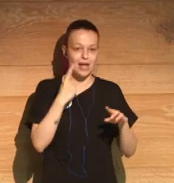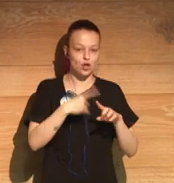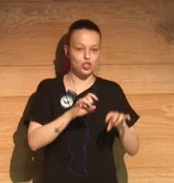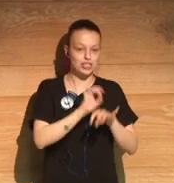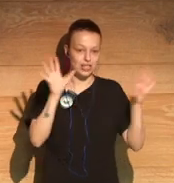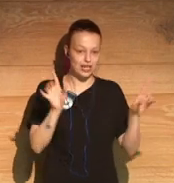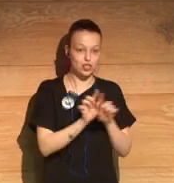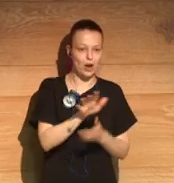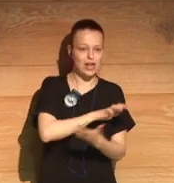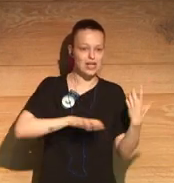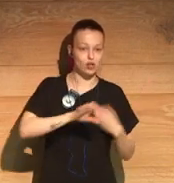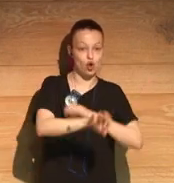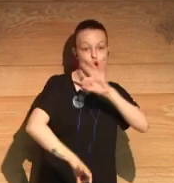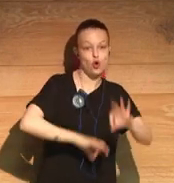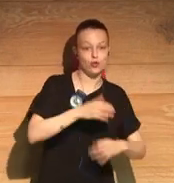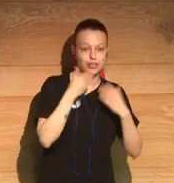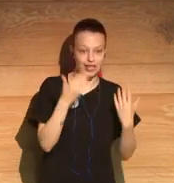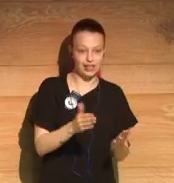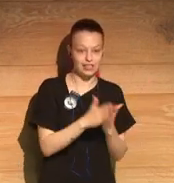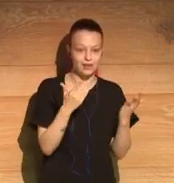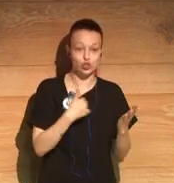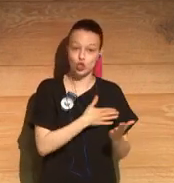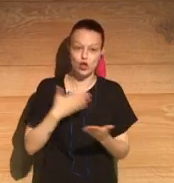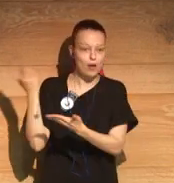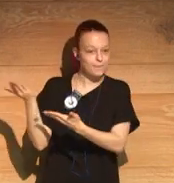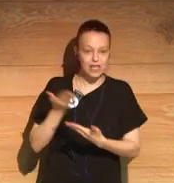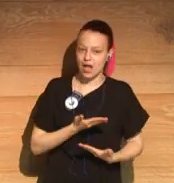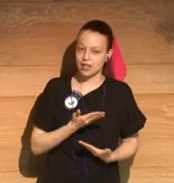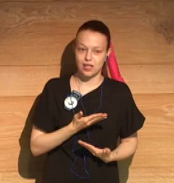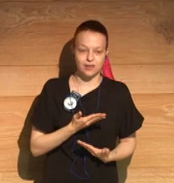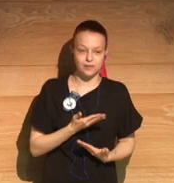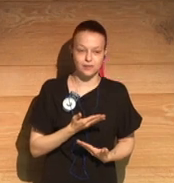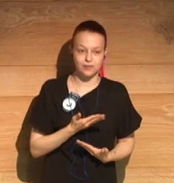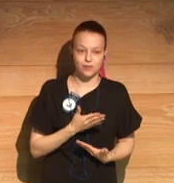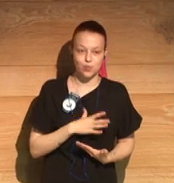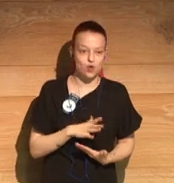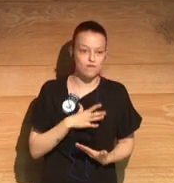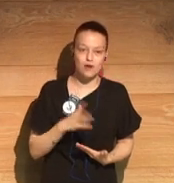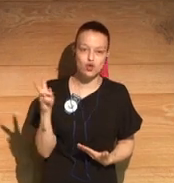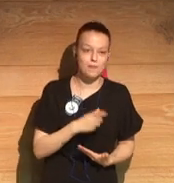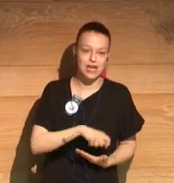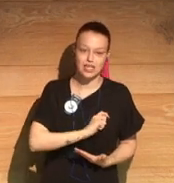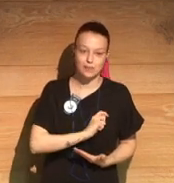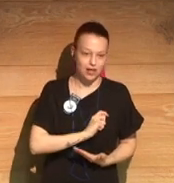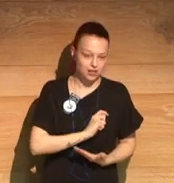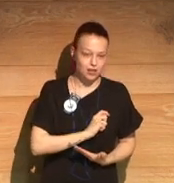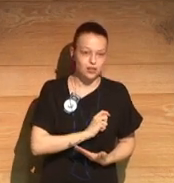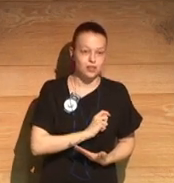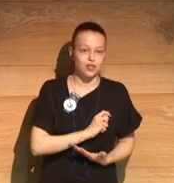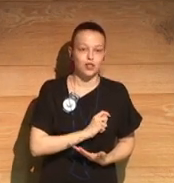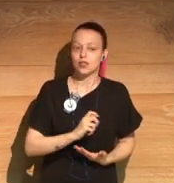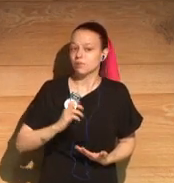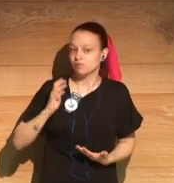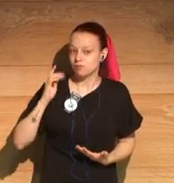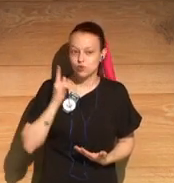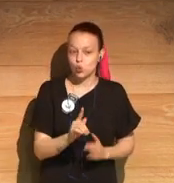ourselves to really make order out of chaos, to clear things up. So now I'd like to invite John to come to Spain as